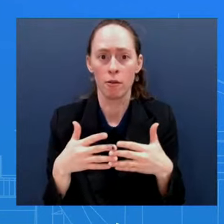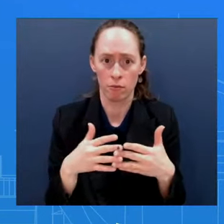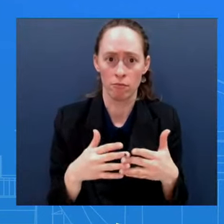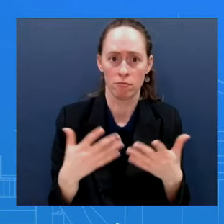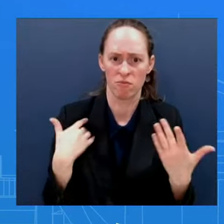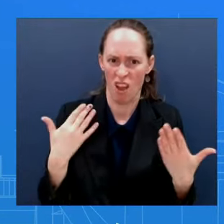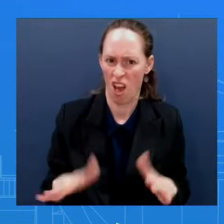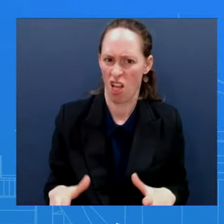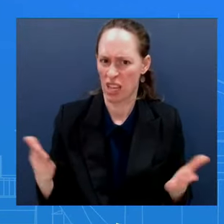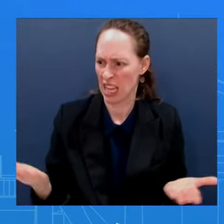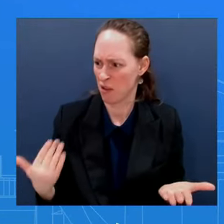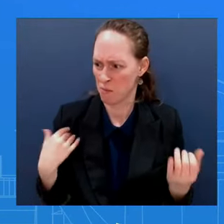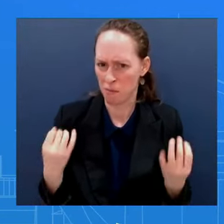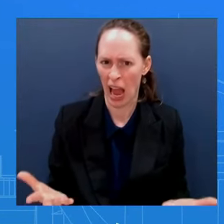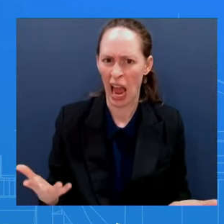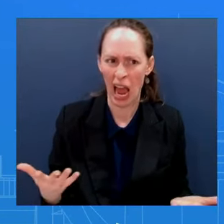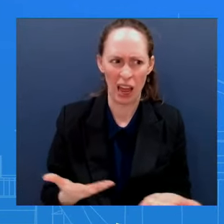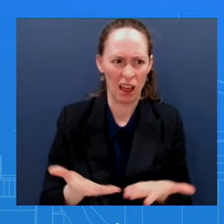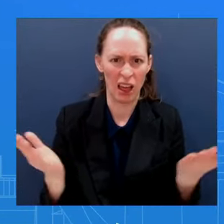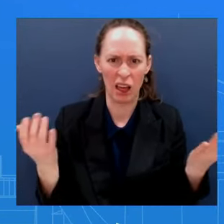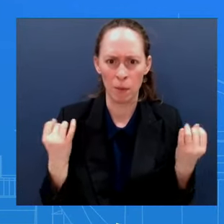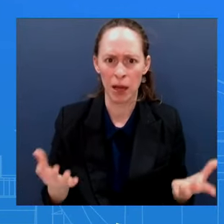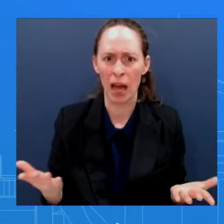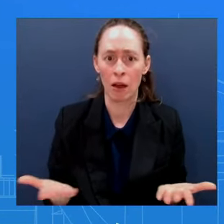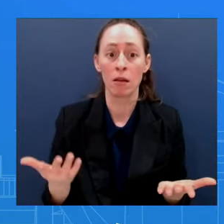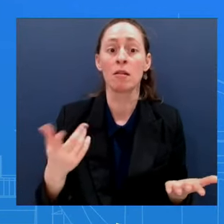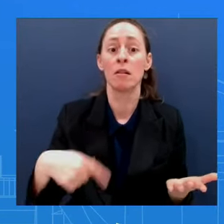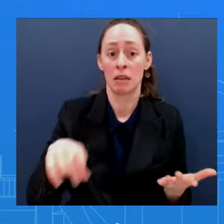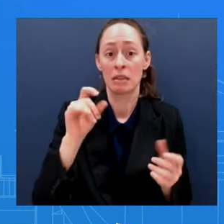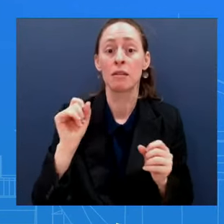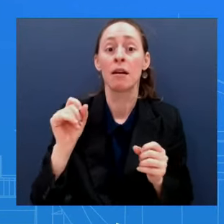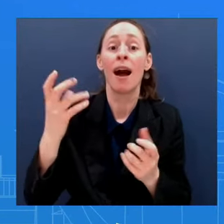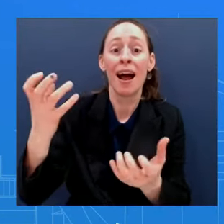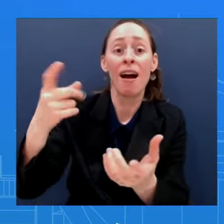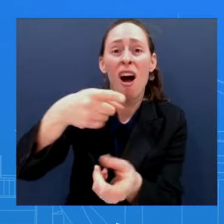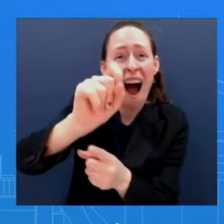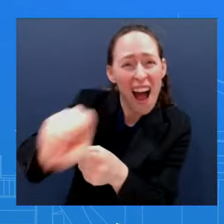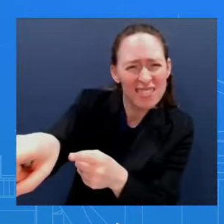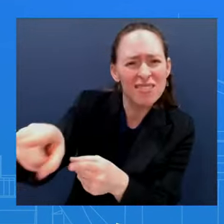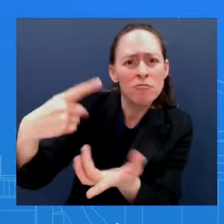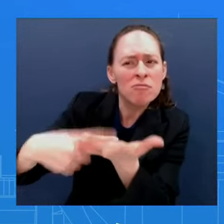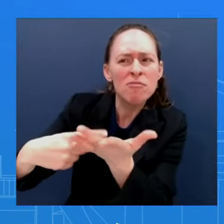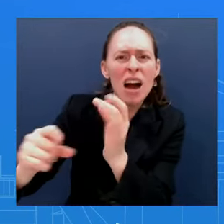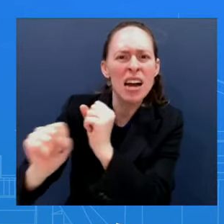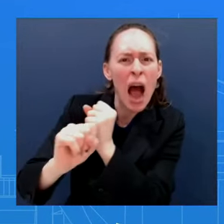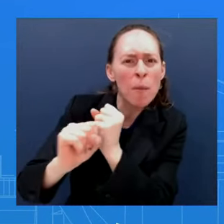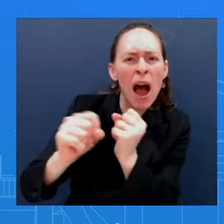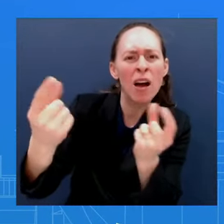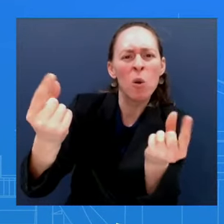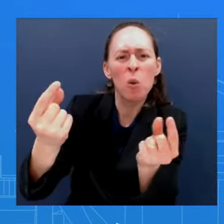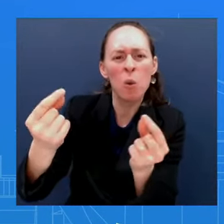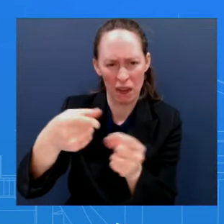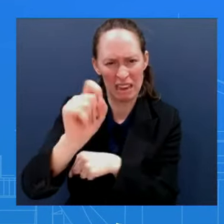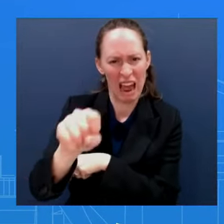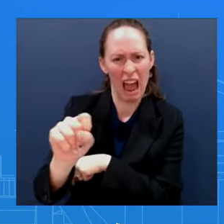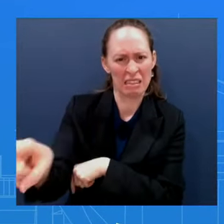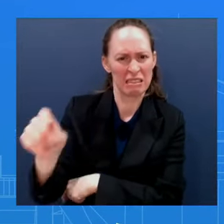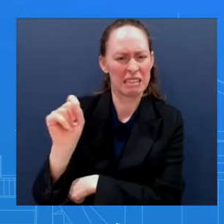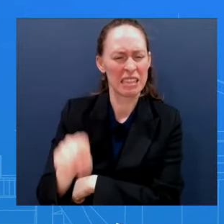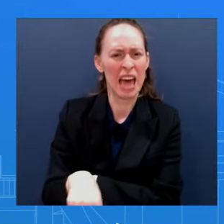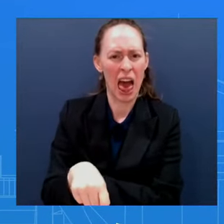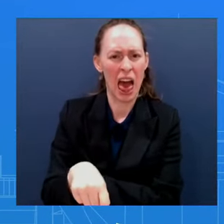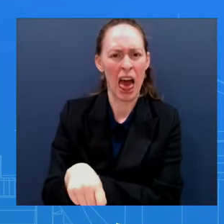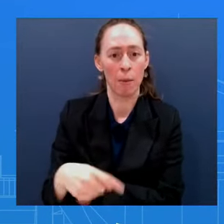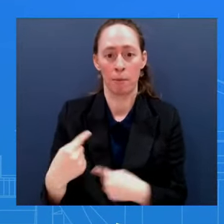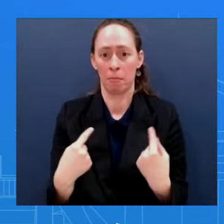with the campaign But I can't speak to any specific conversations that are happening about this particular issue Again,